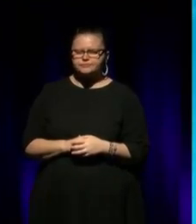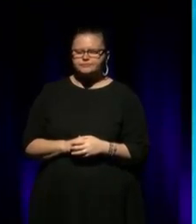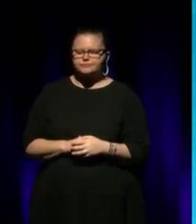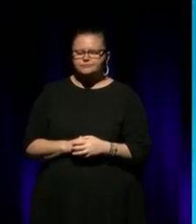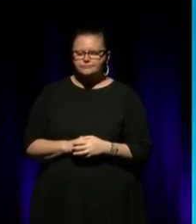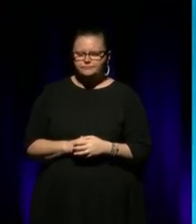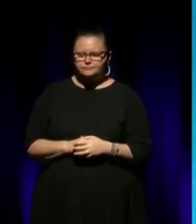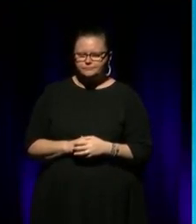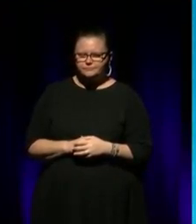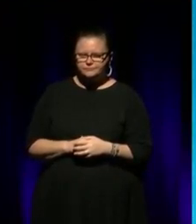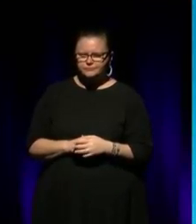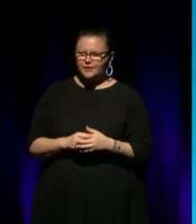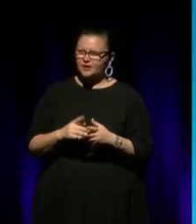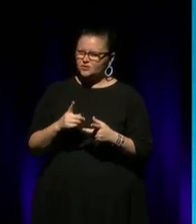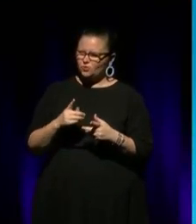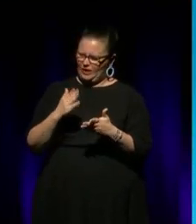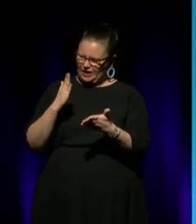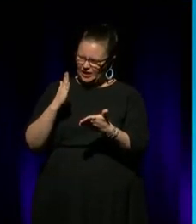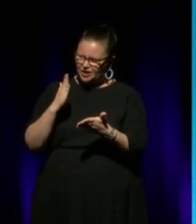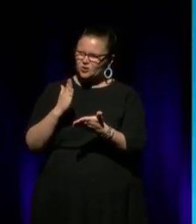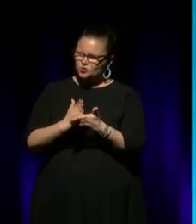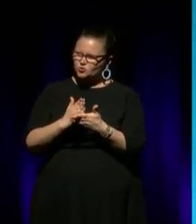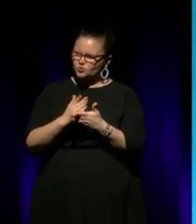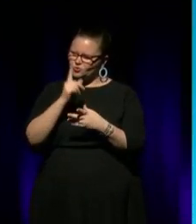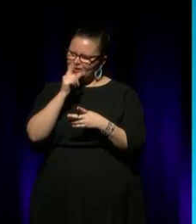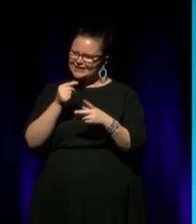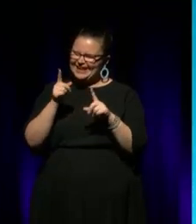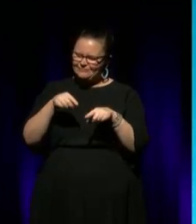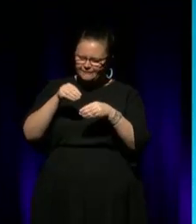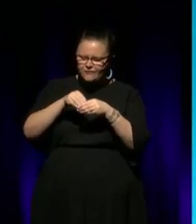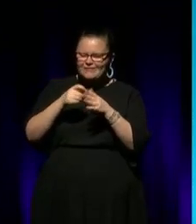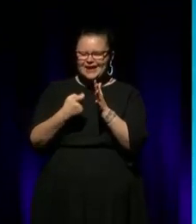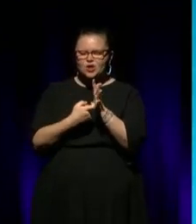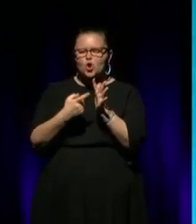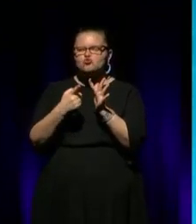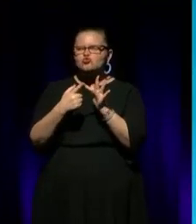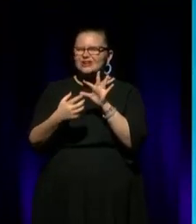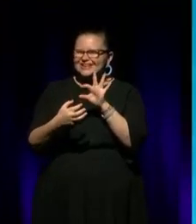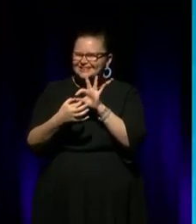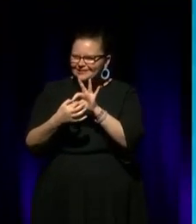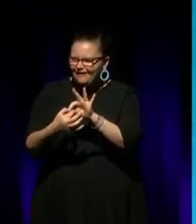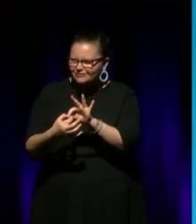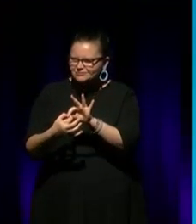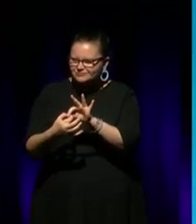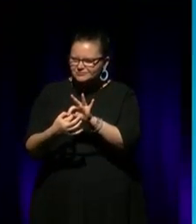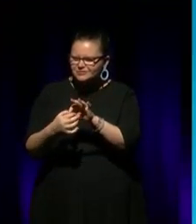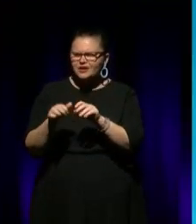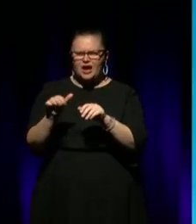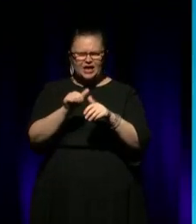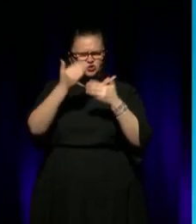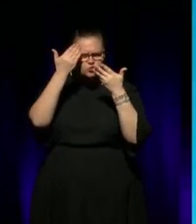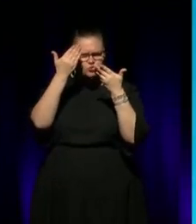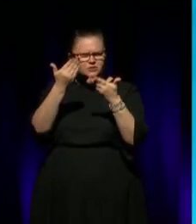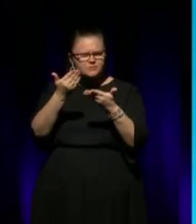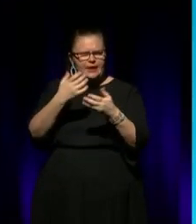reconnecting? And that's okay. And what we don't appreciate and we should be respecting a lot more